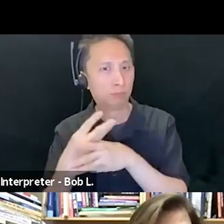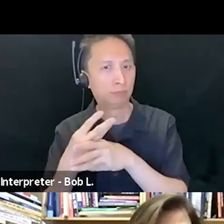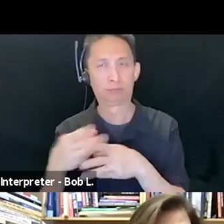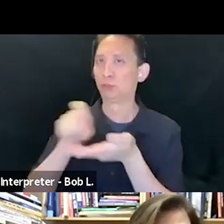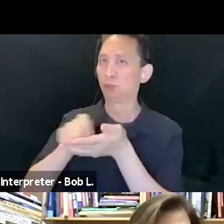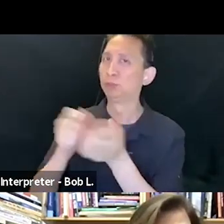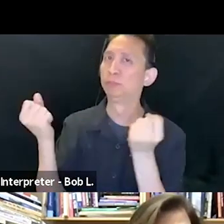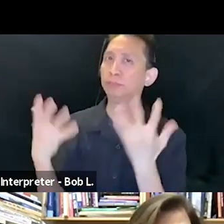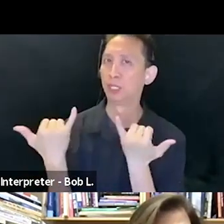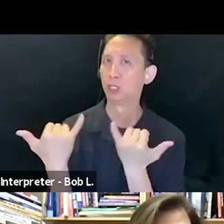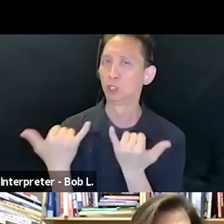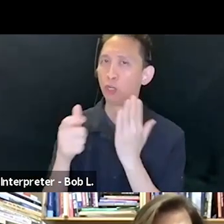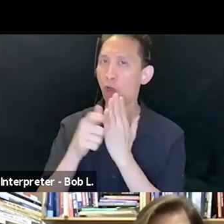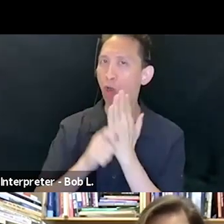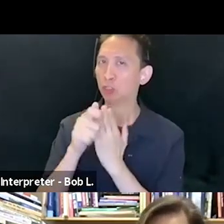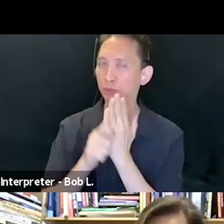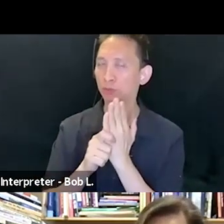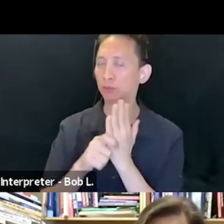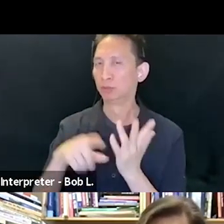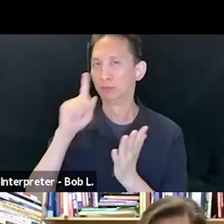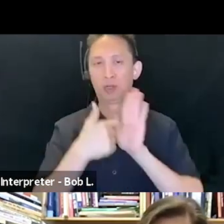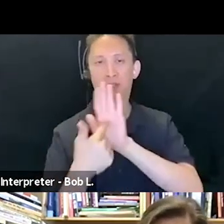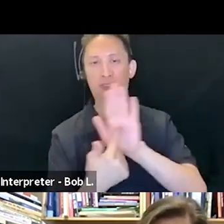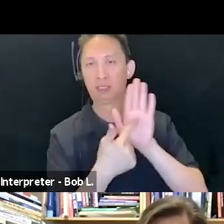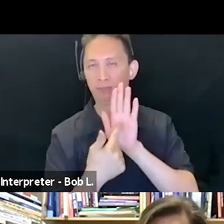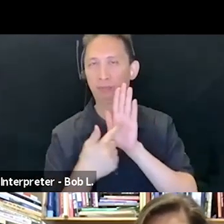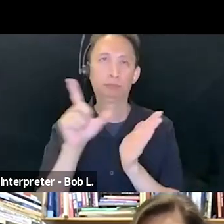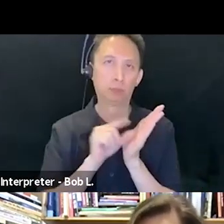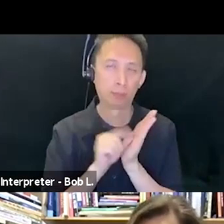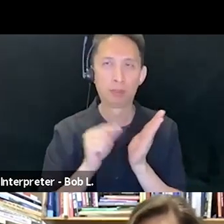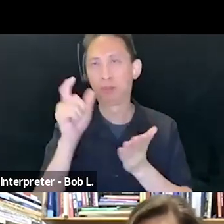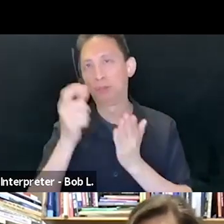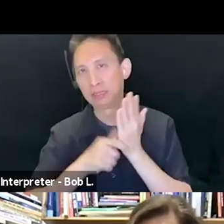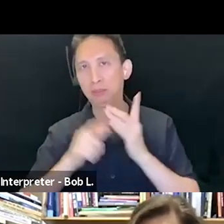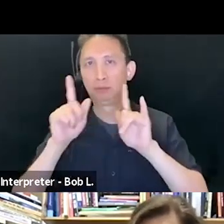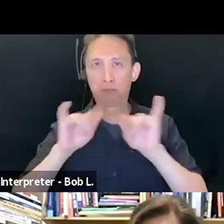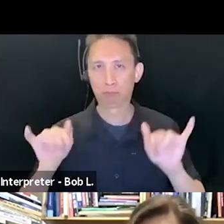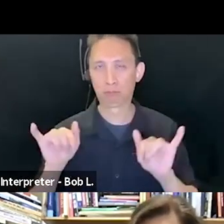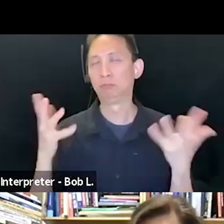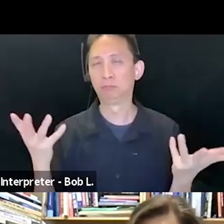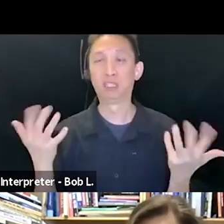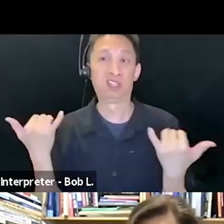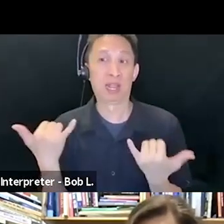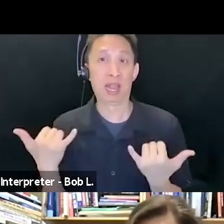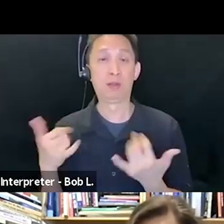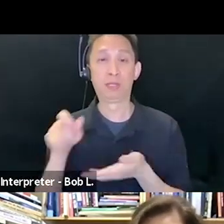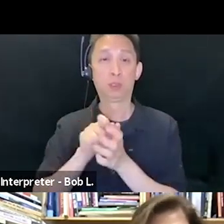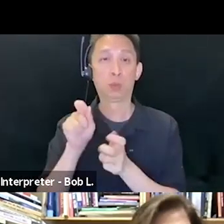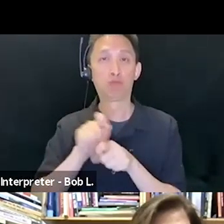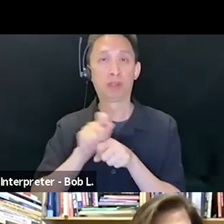examples of public thinking to a number of newspapers and magazines. He's presently working on two new books,